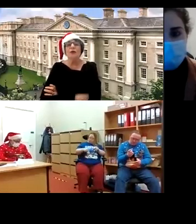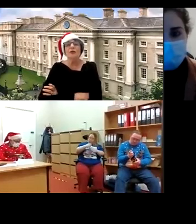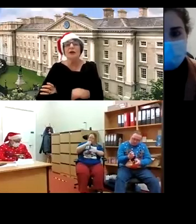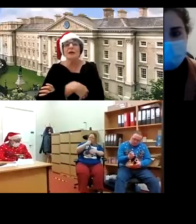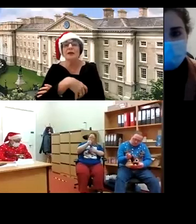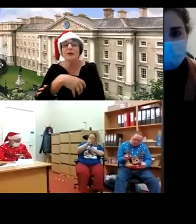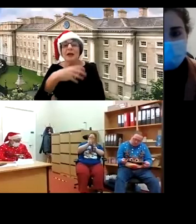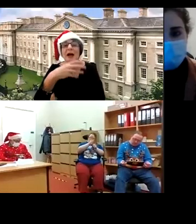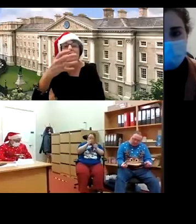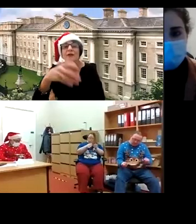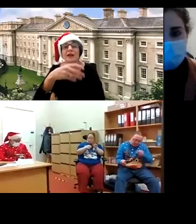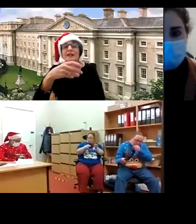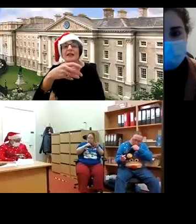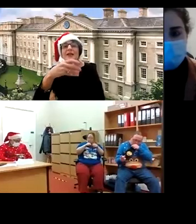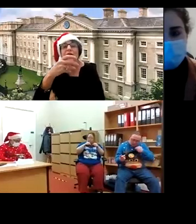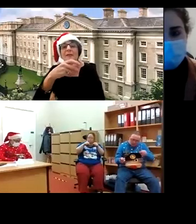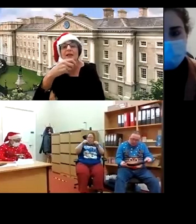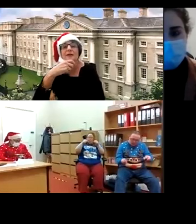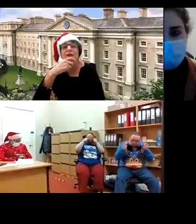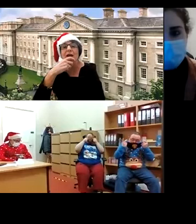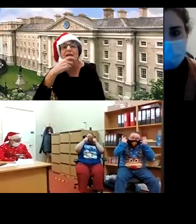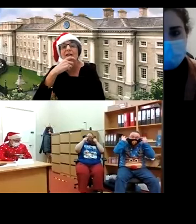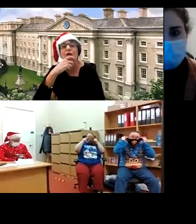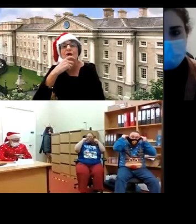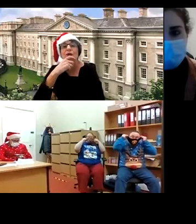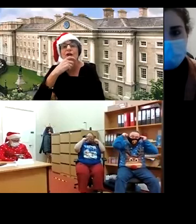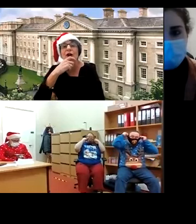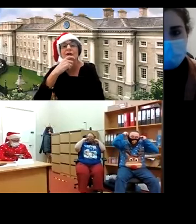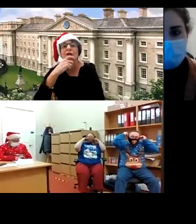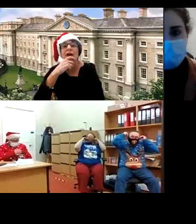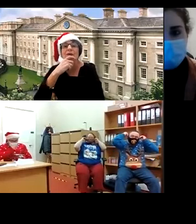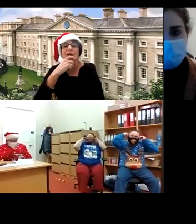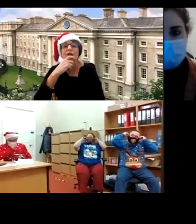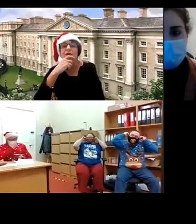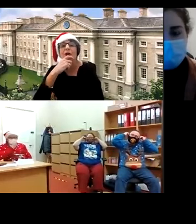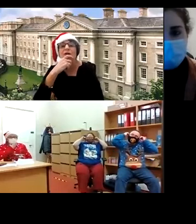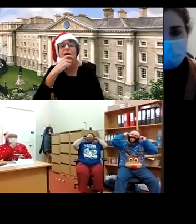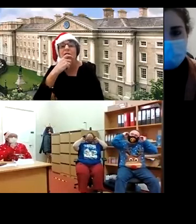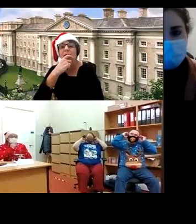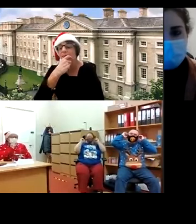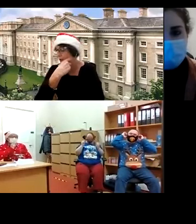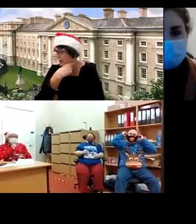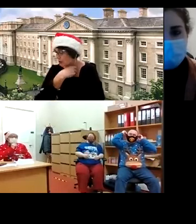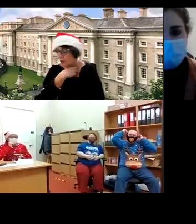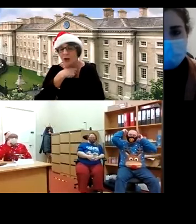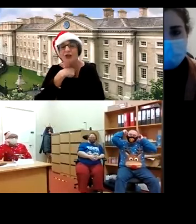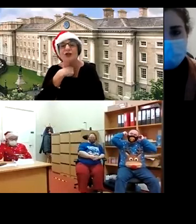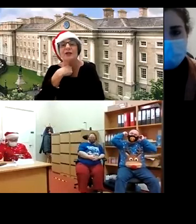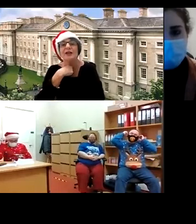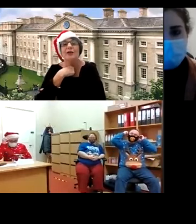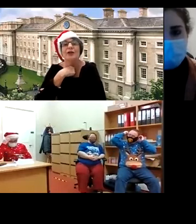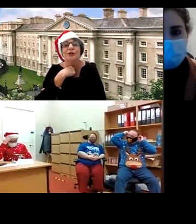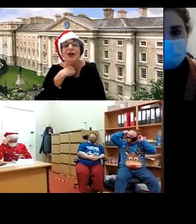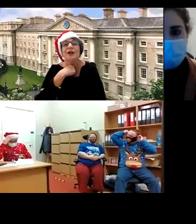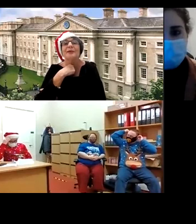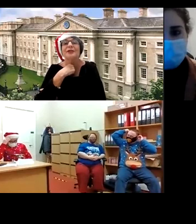you you will you will have extended family and friends i know you're retired now rita so what patricia so what are you doing